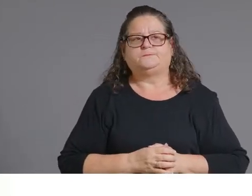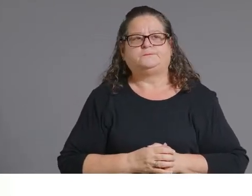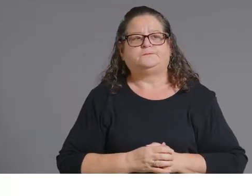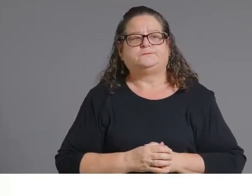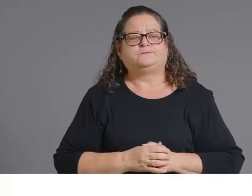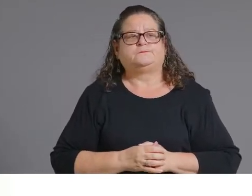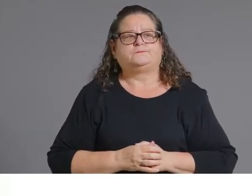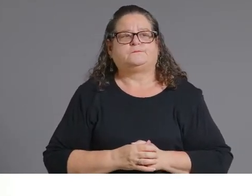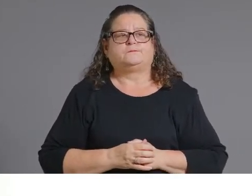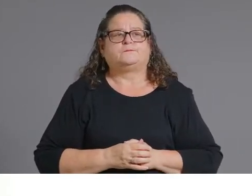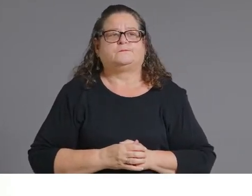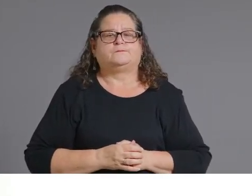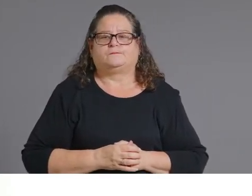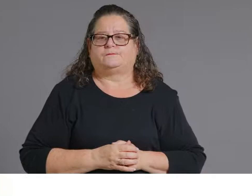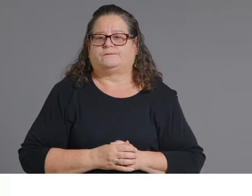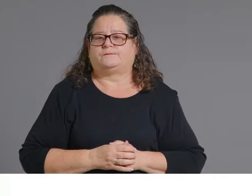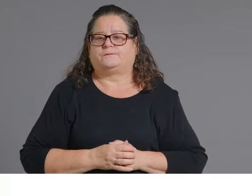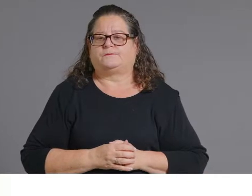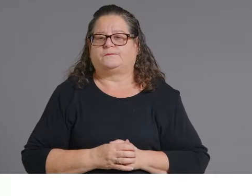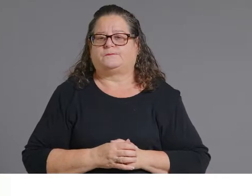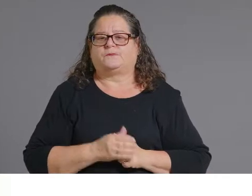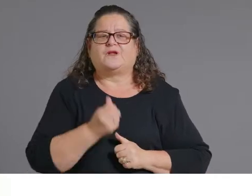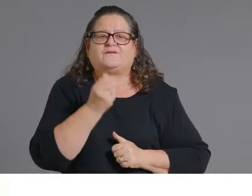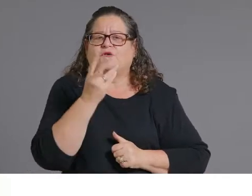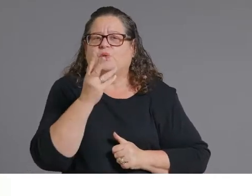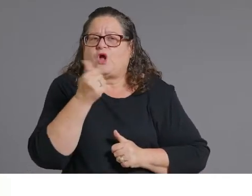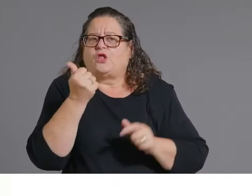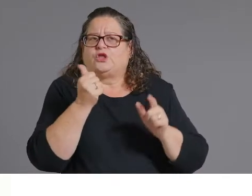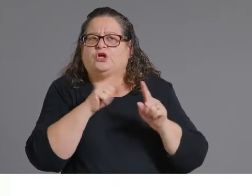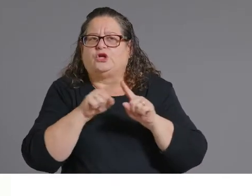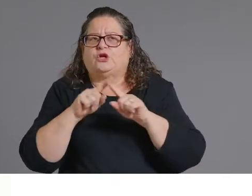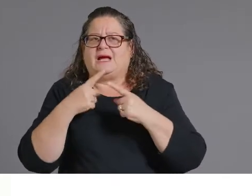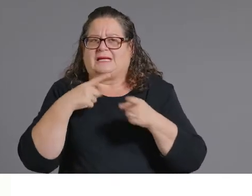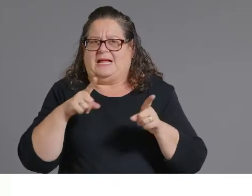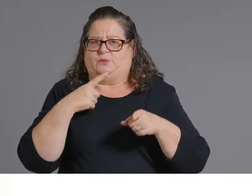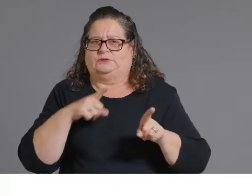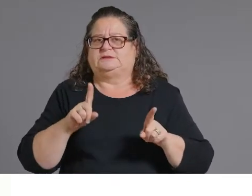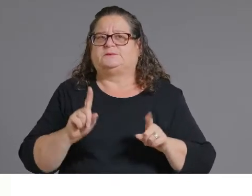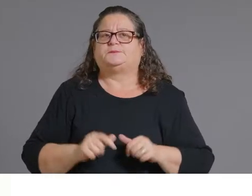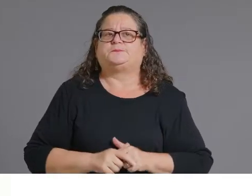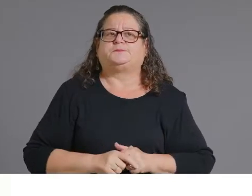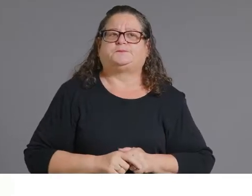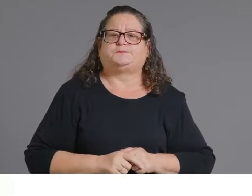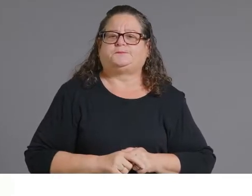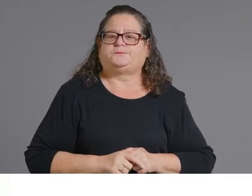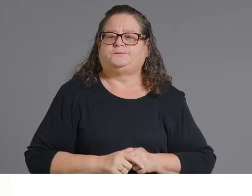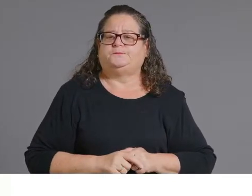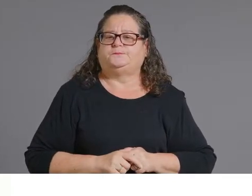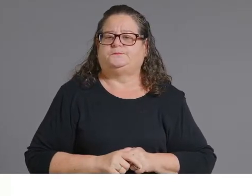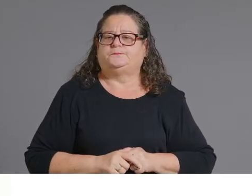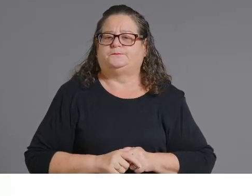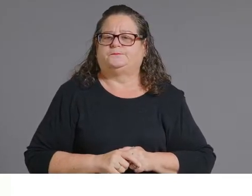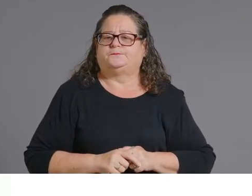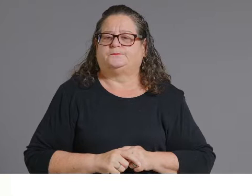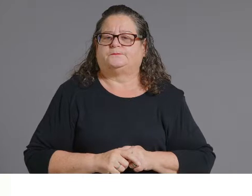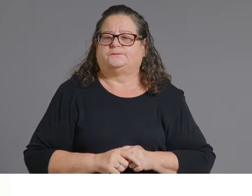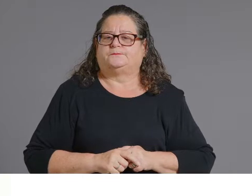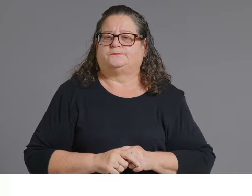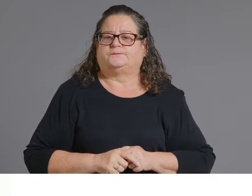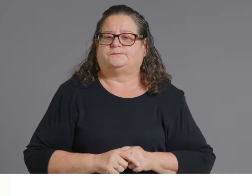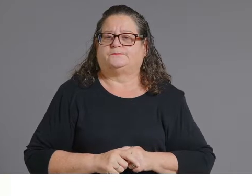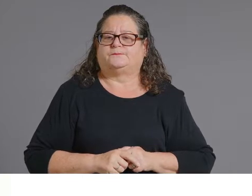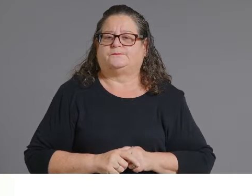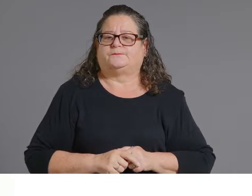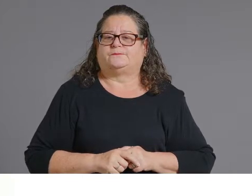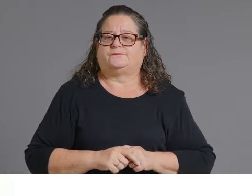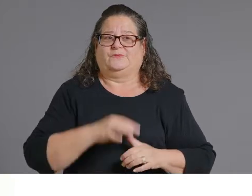and just a couple of other announcements uh uh as we head into the summer and looking